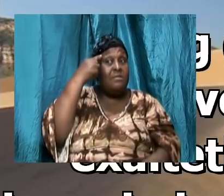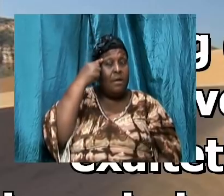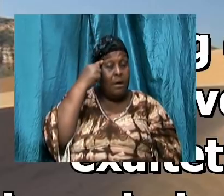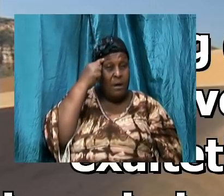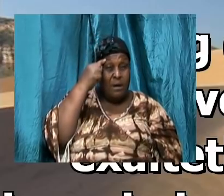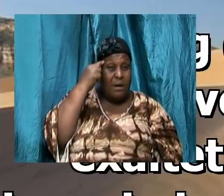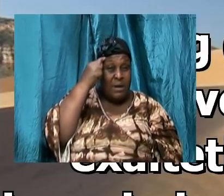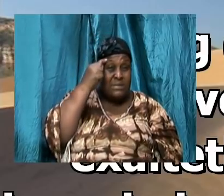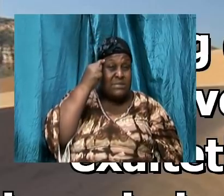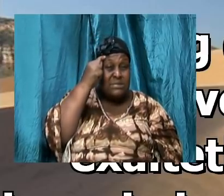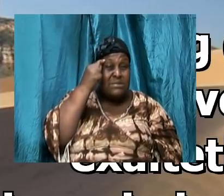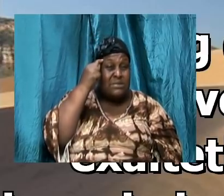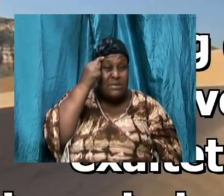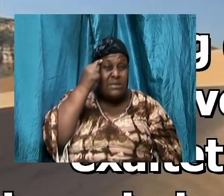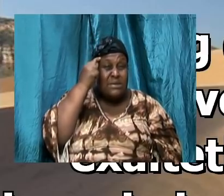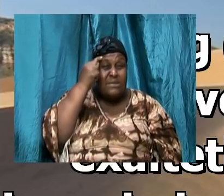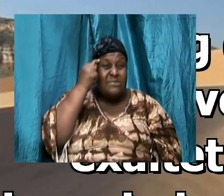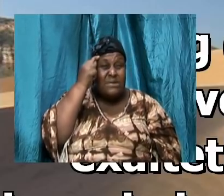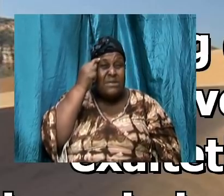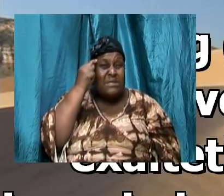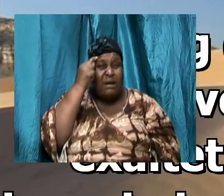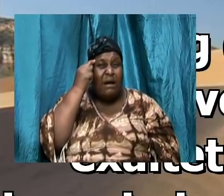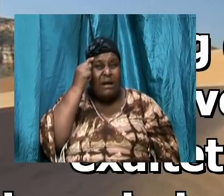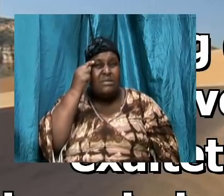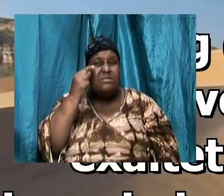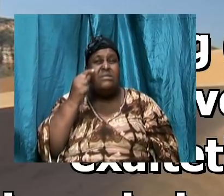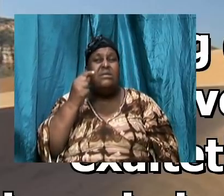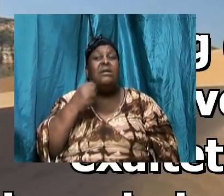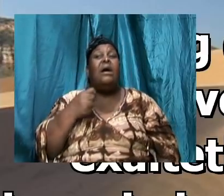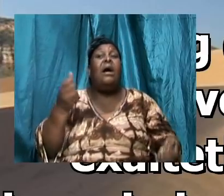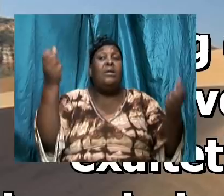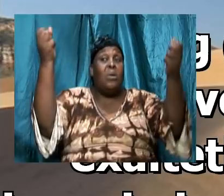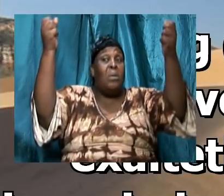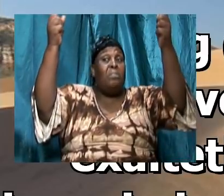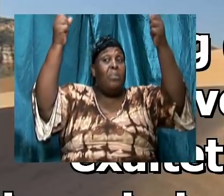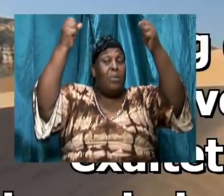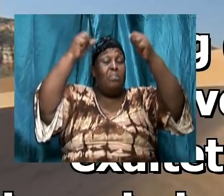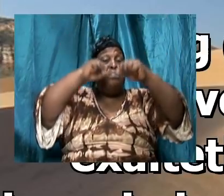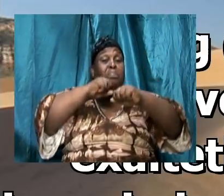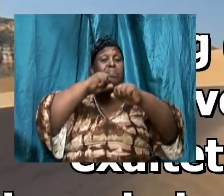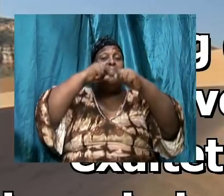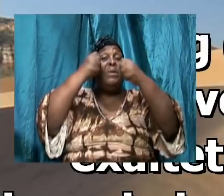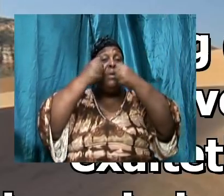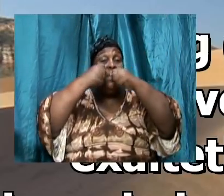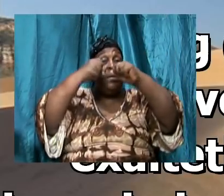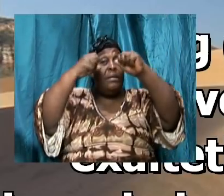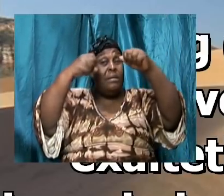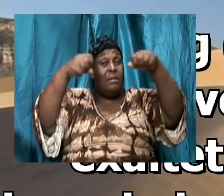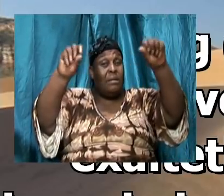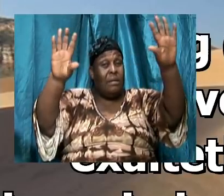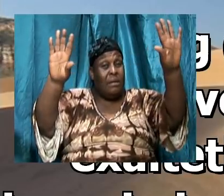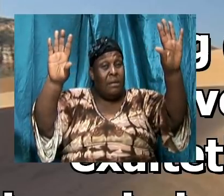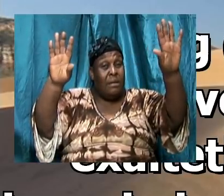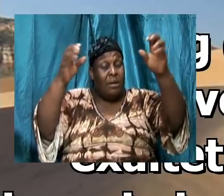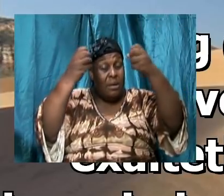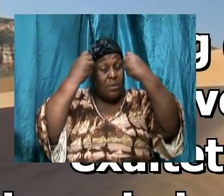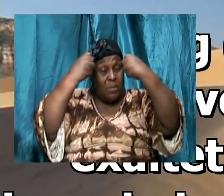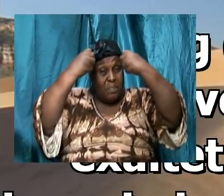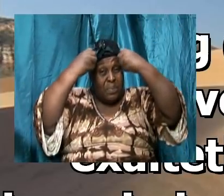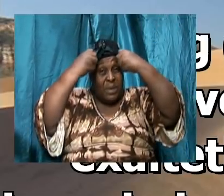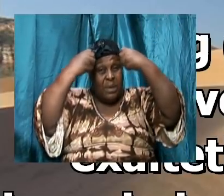Why would Paul be admonishing this church? To bring into captivity every thought.